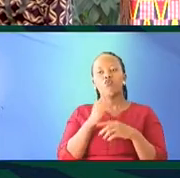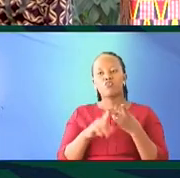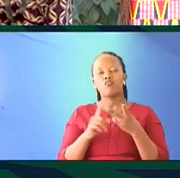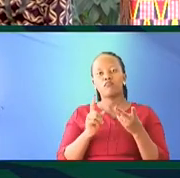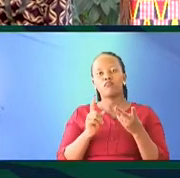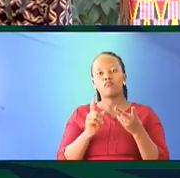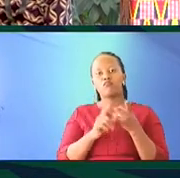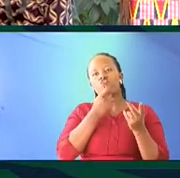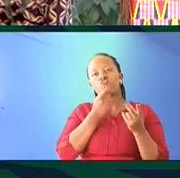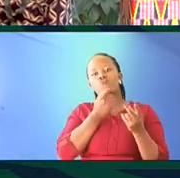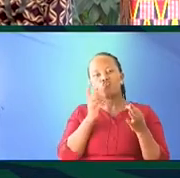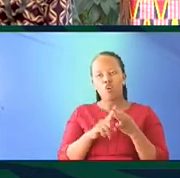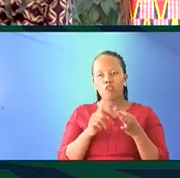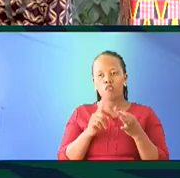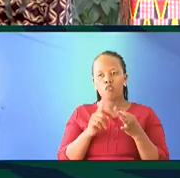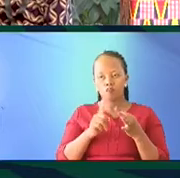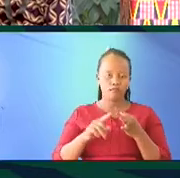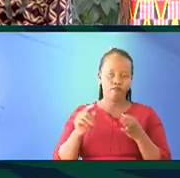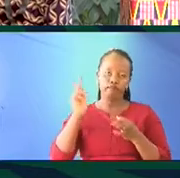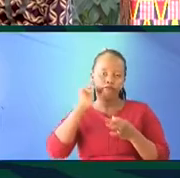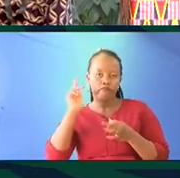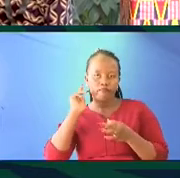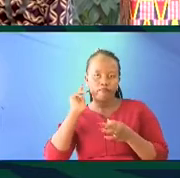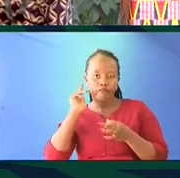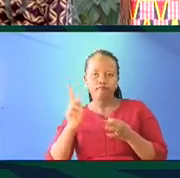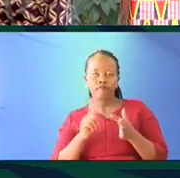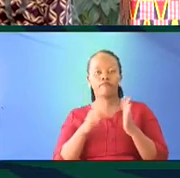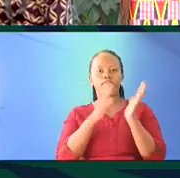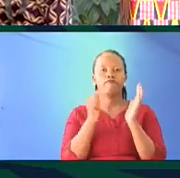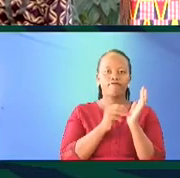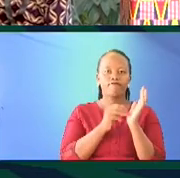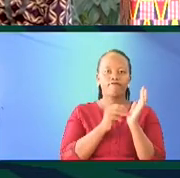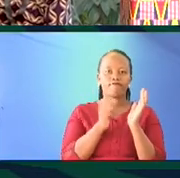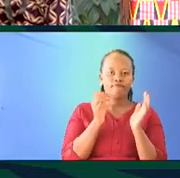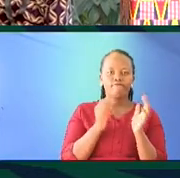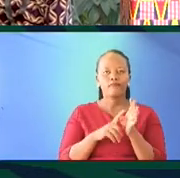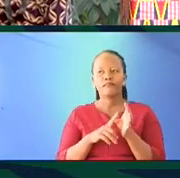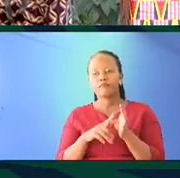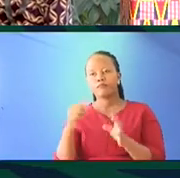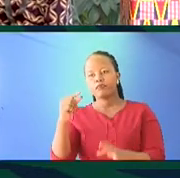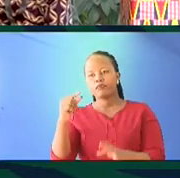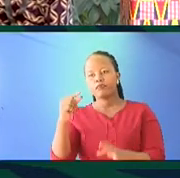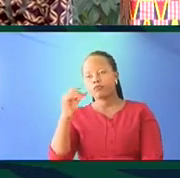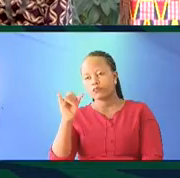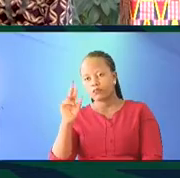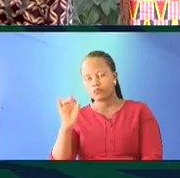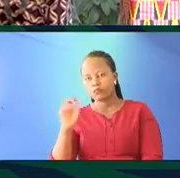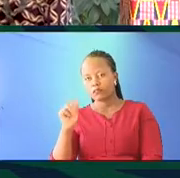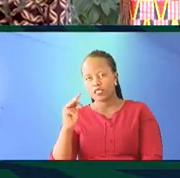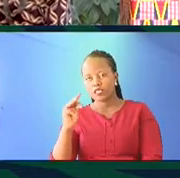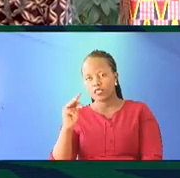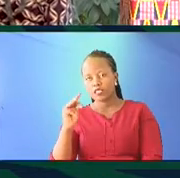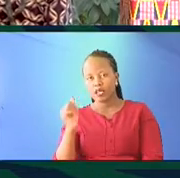have books in Dholuo, Ekegusi, Kikamba, Kigiriyama, Lologoli,